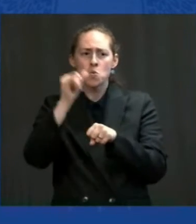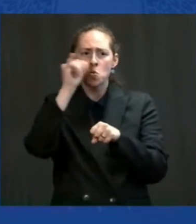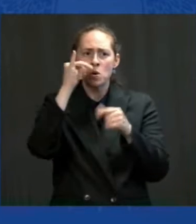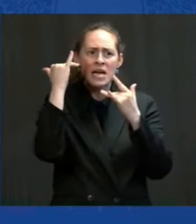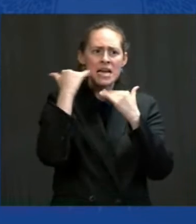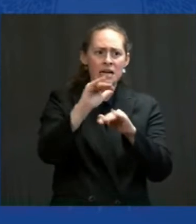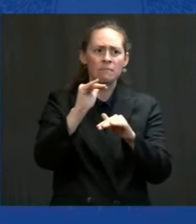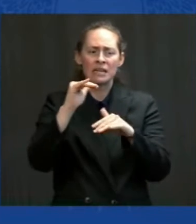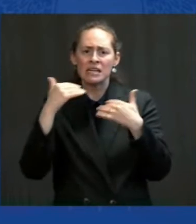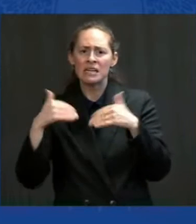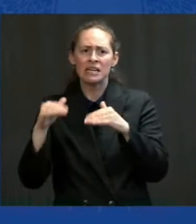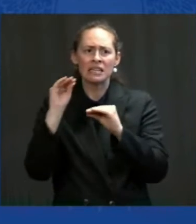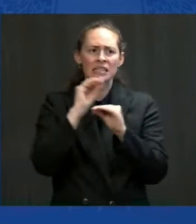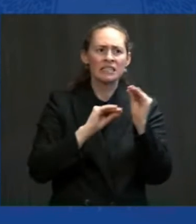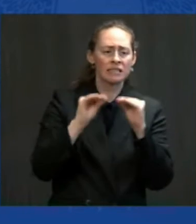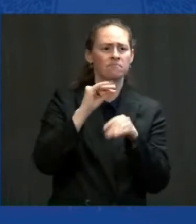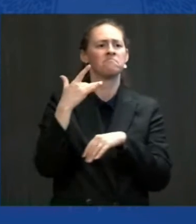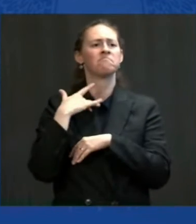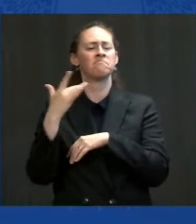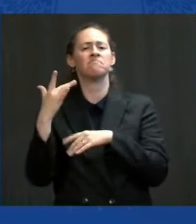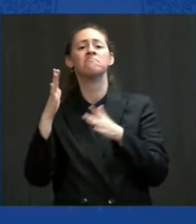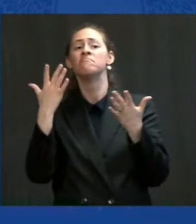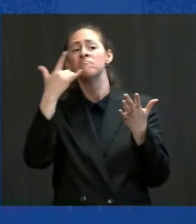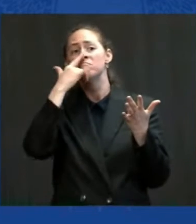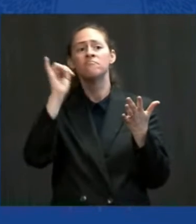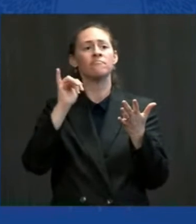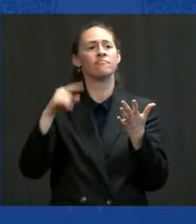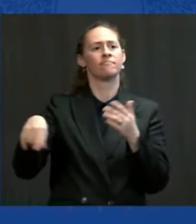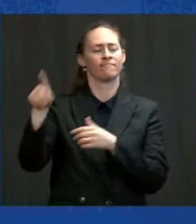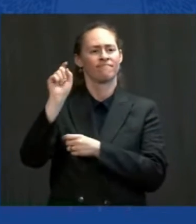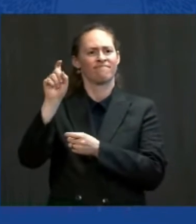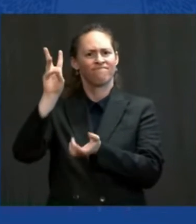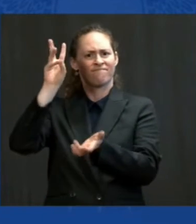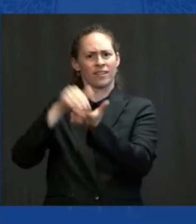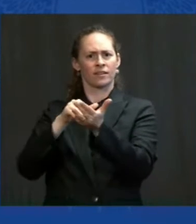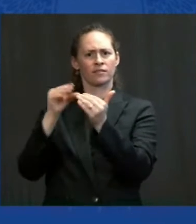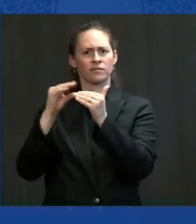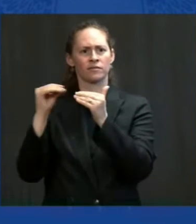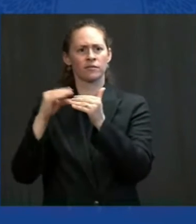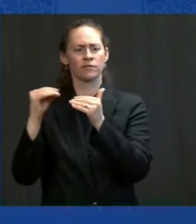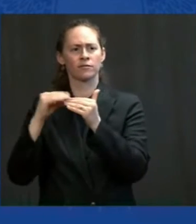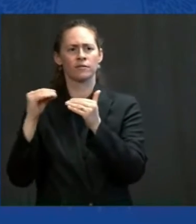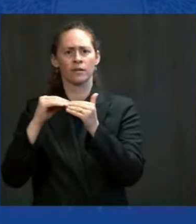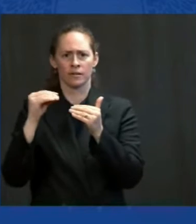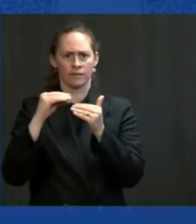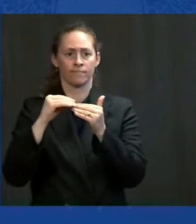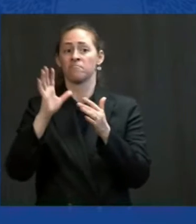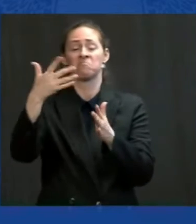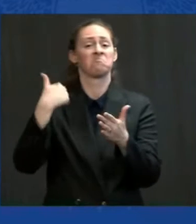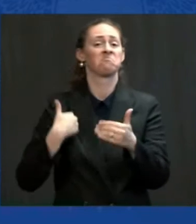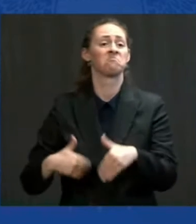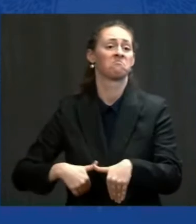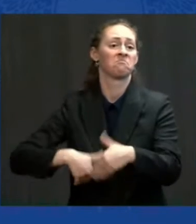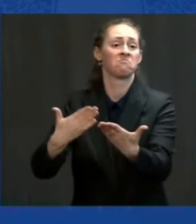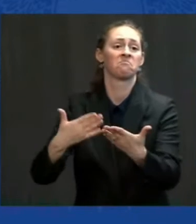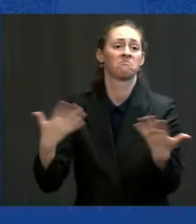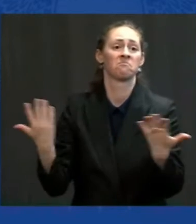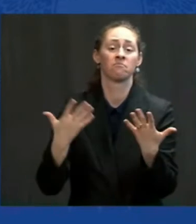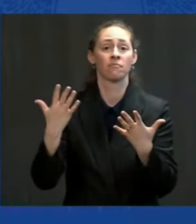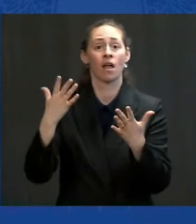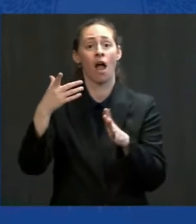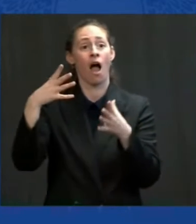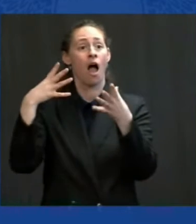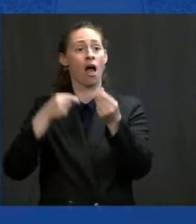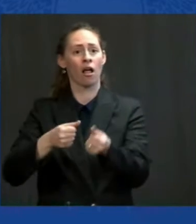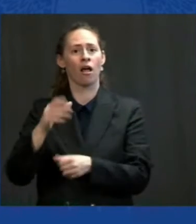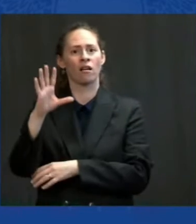annual cost of a two-year degree in Illinois is $4,200. Under my proposal, that cost would be zero. But